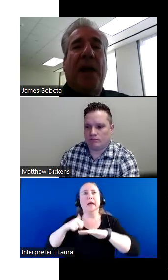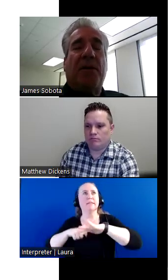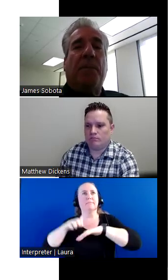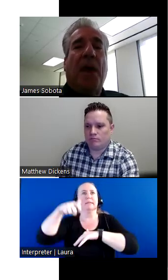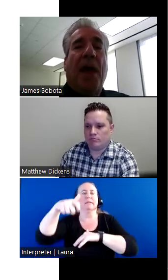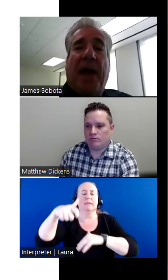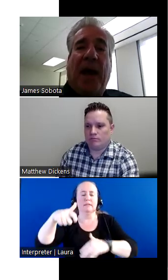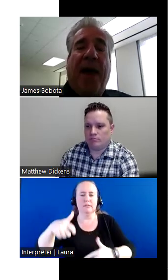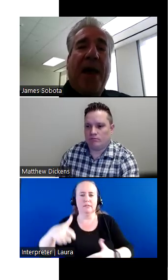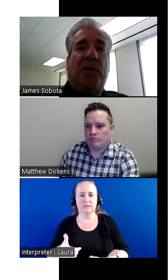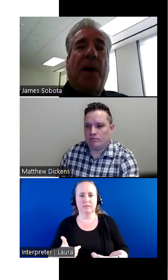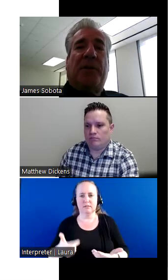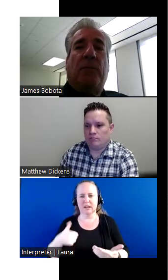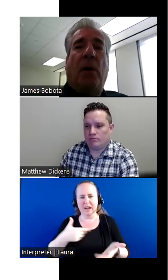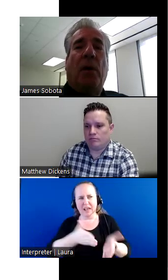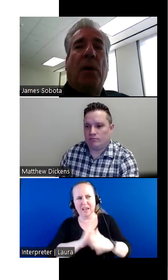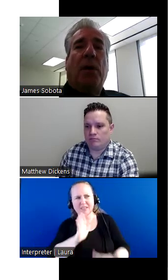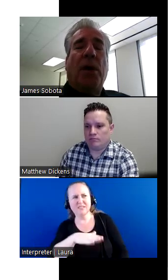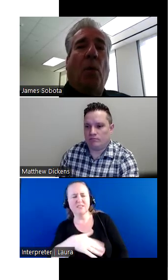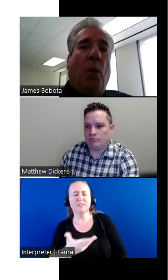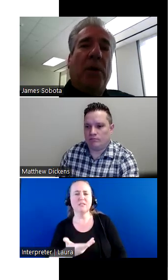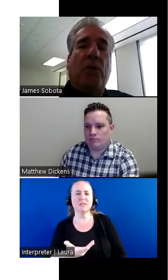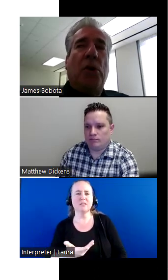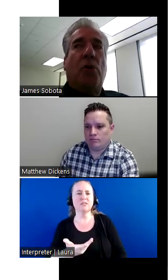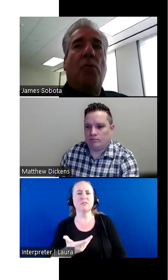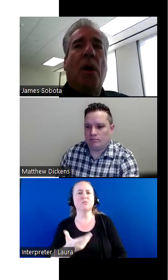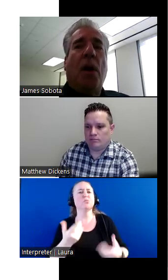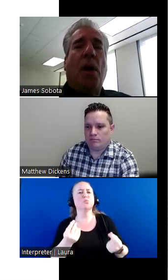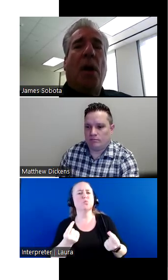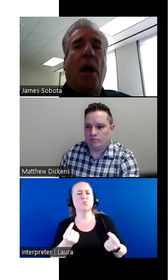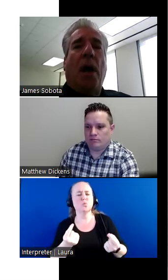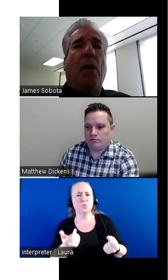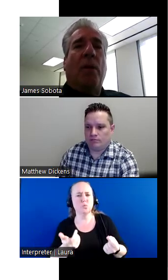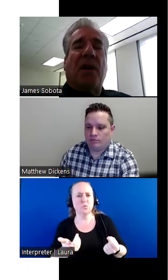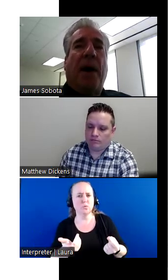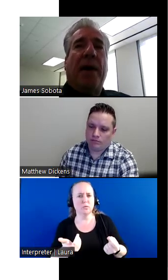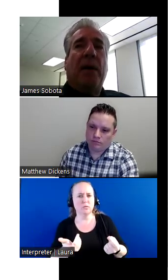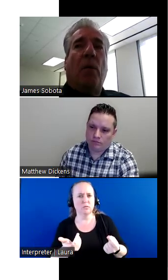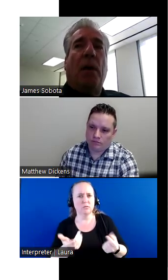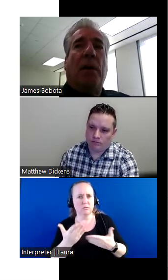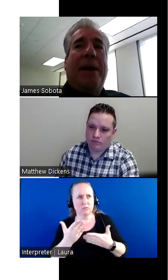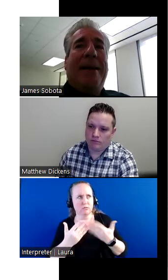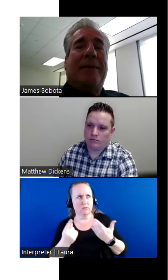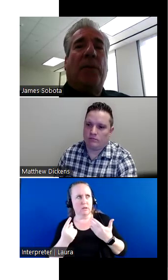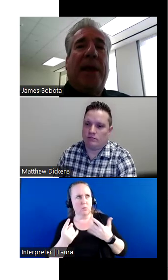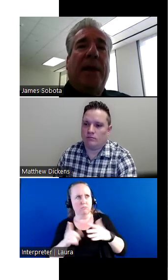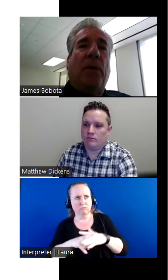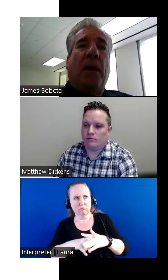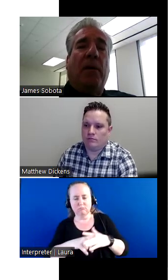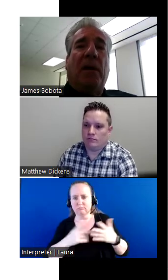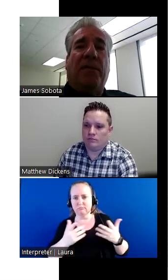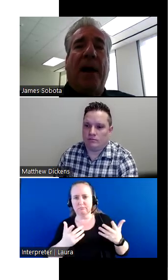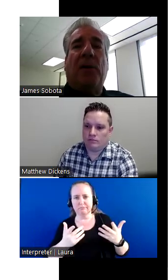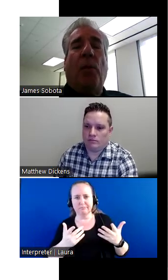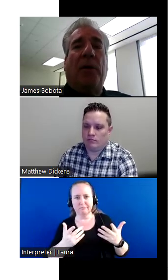the police station and I've asked them, I said, well, you know, what do you do, uh, when somebody needs, when they,